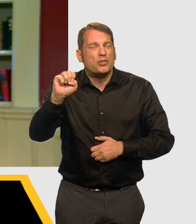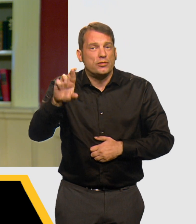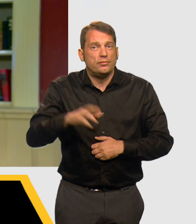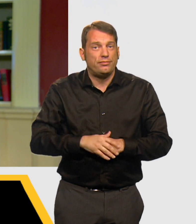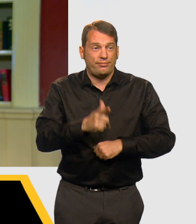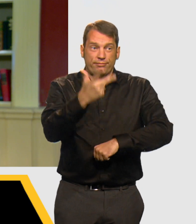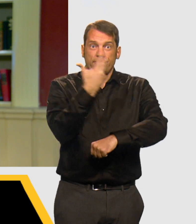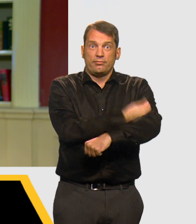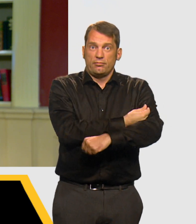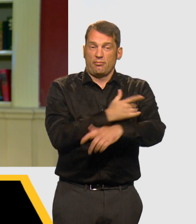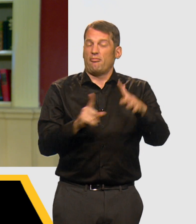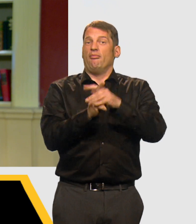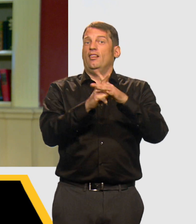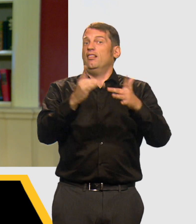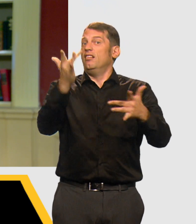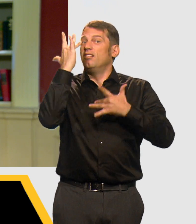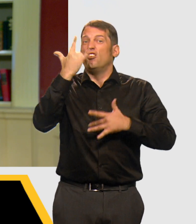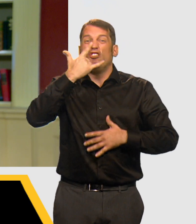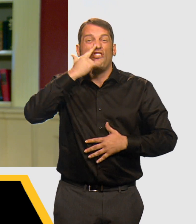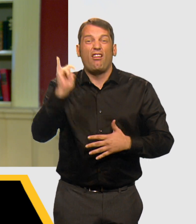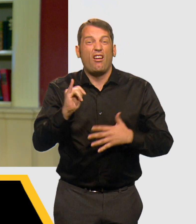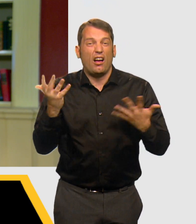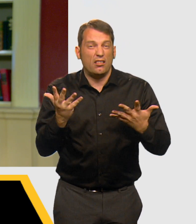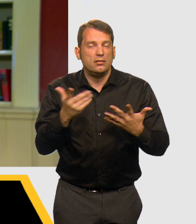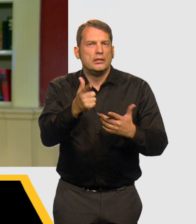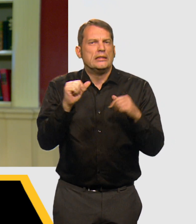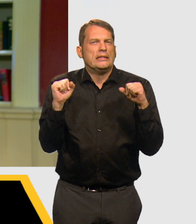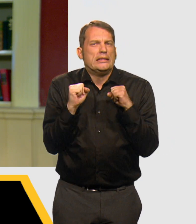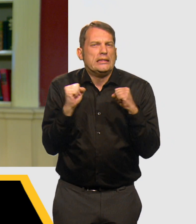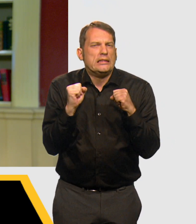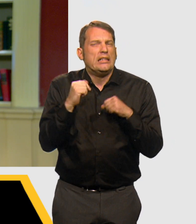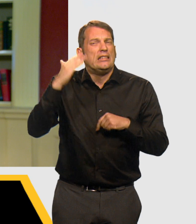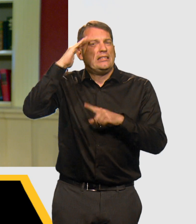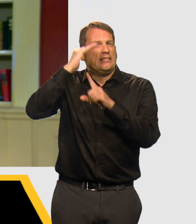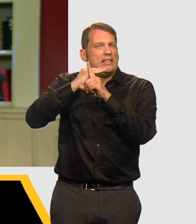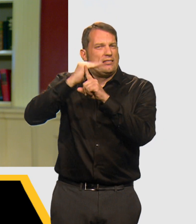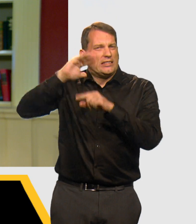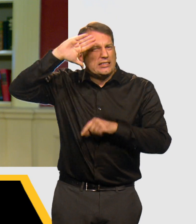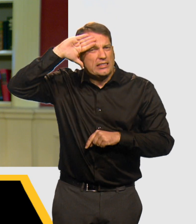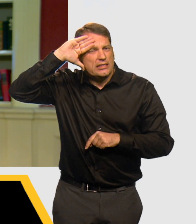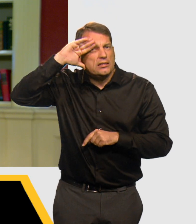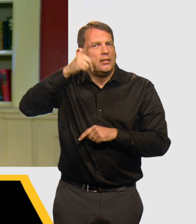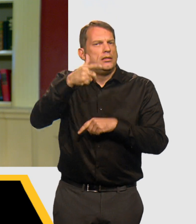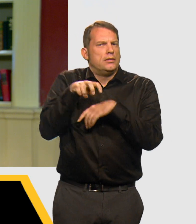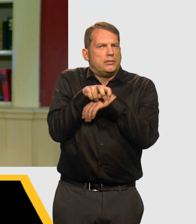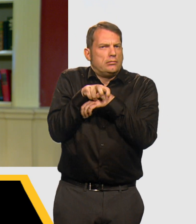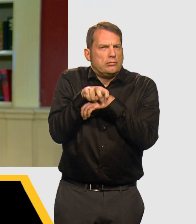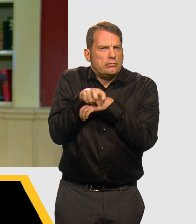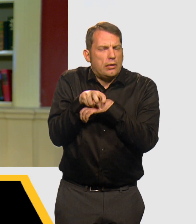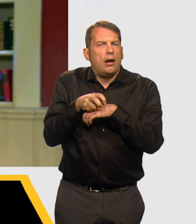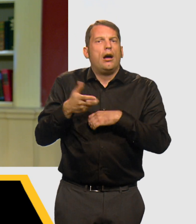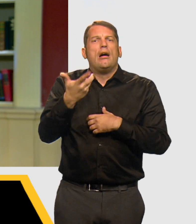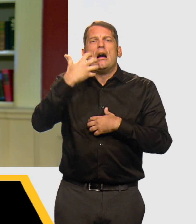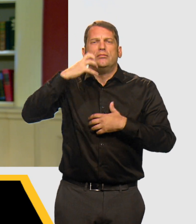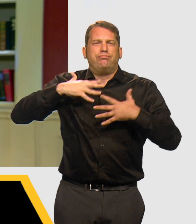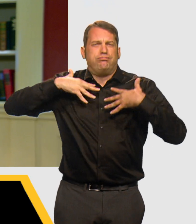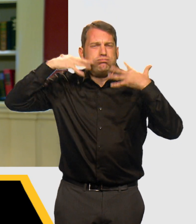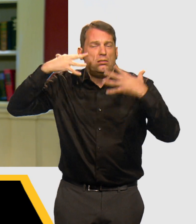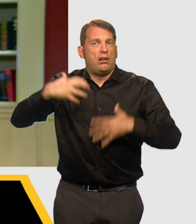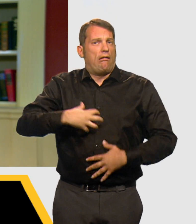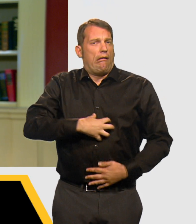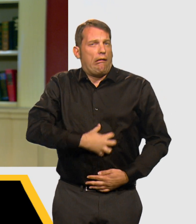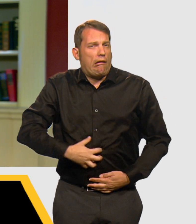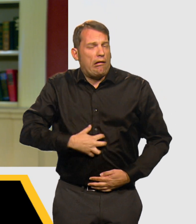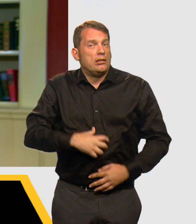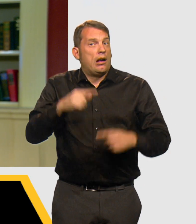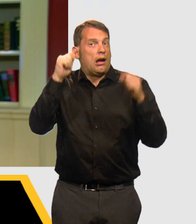Symptoms occur soon after injecting. These symptoms include chills, fever, shaking, hot flashes,